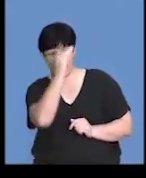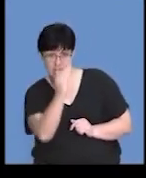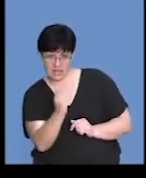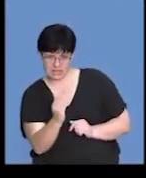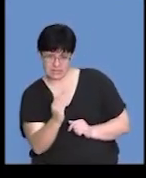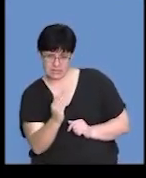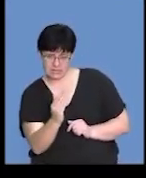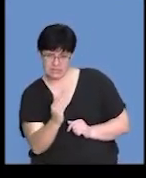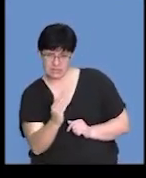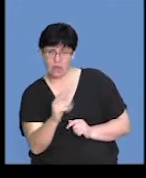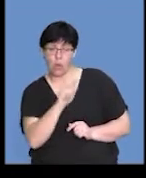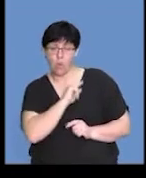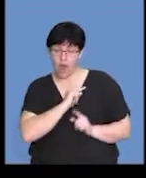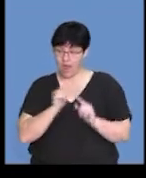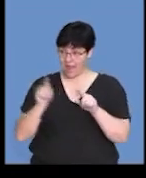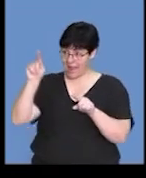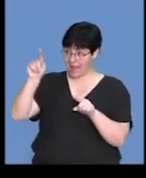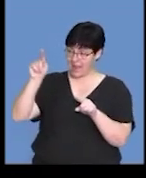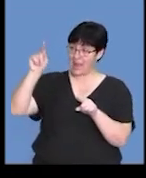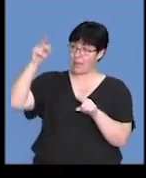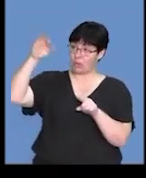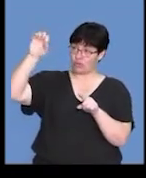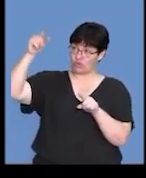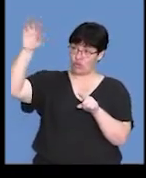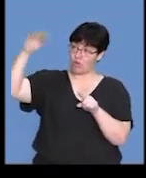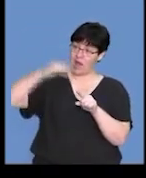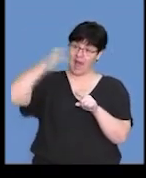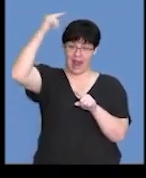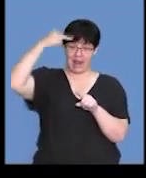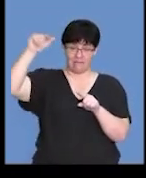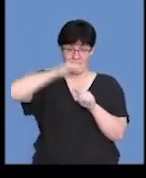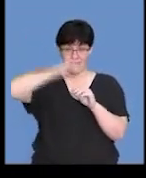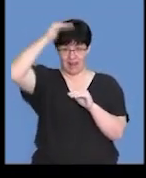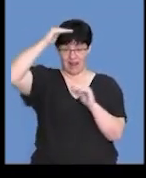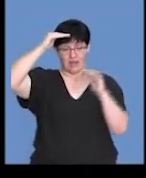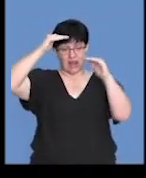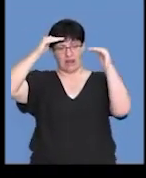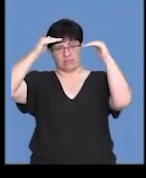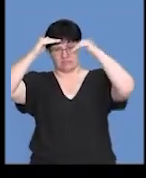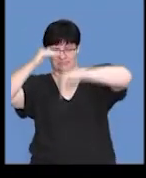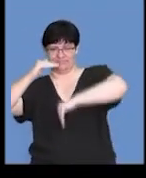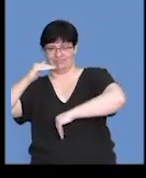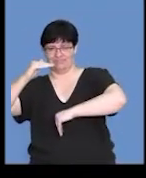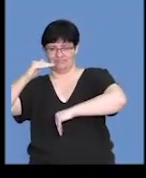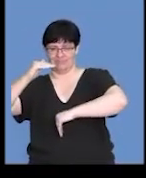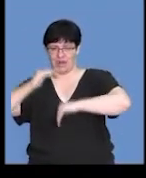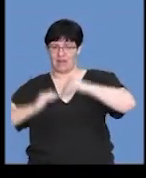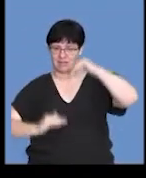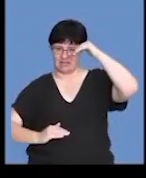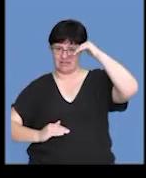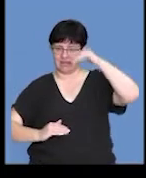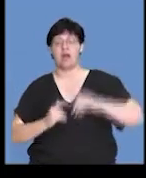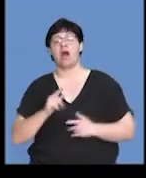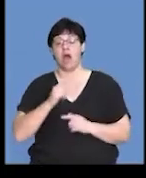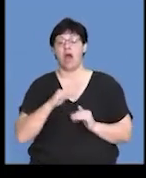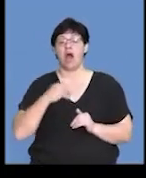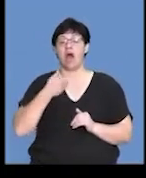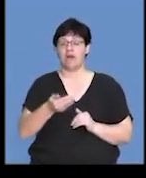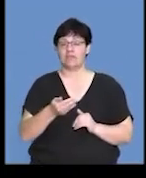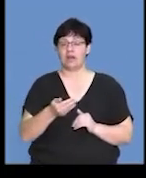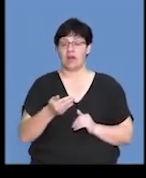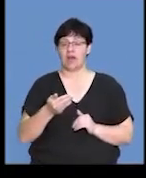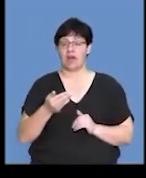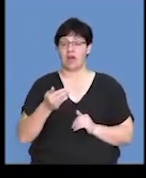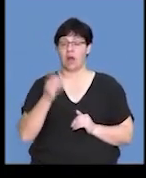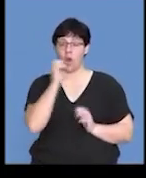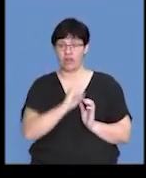by high levels of hormone B. And, guys, remember that after ovulation, we have the